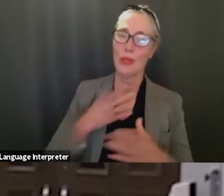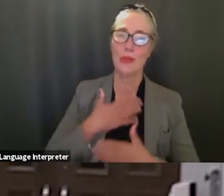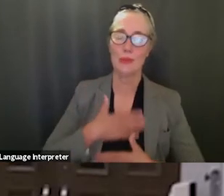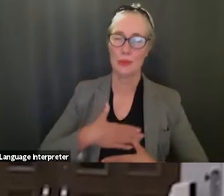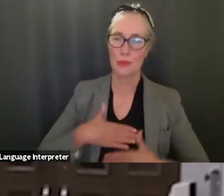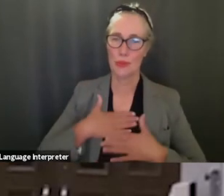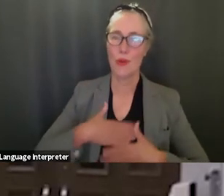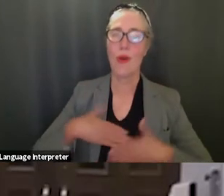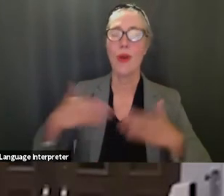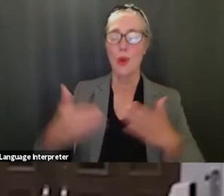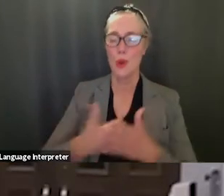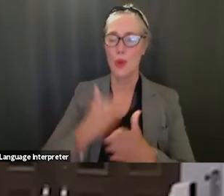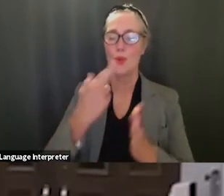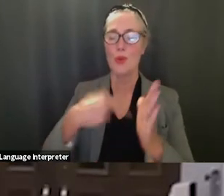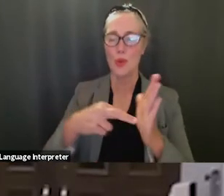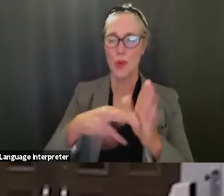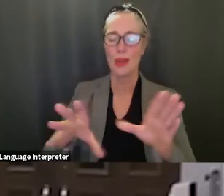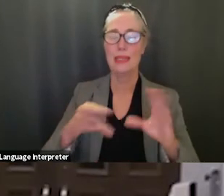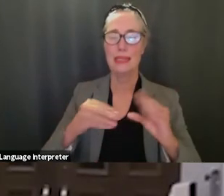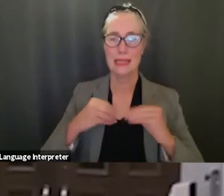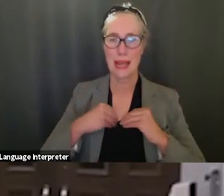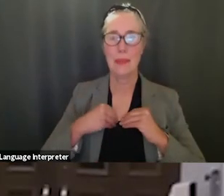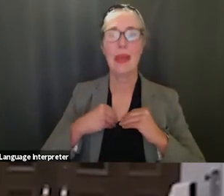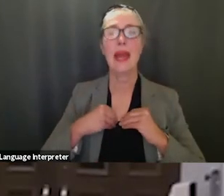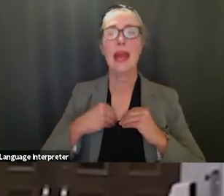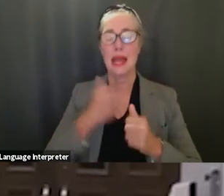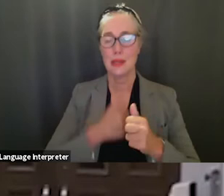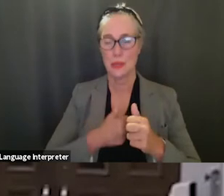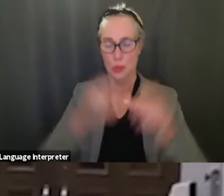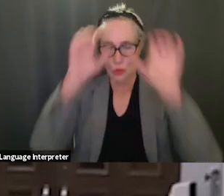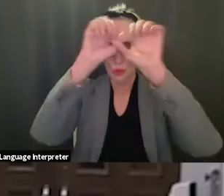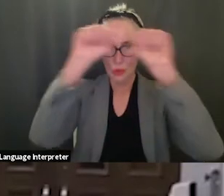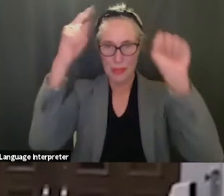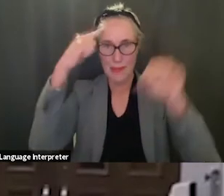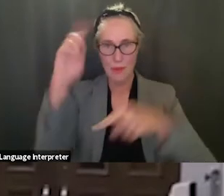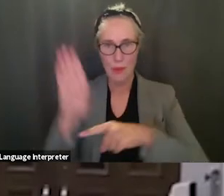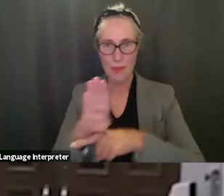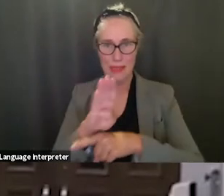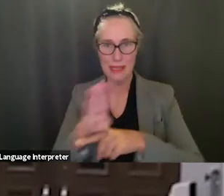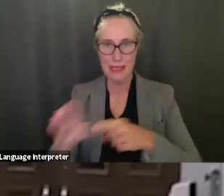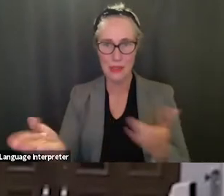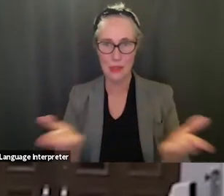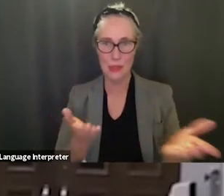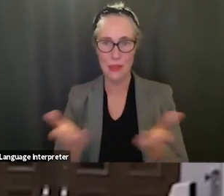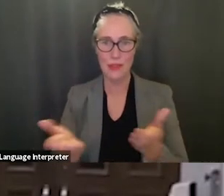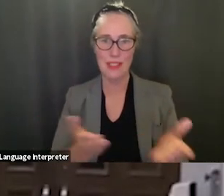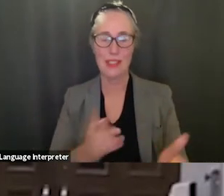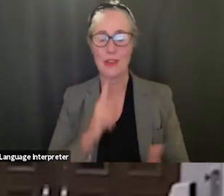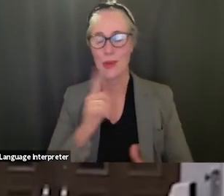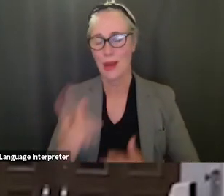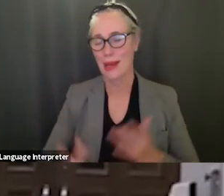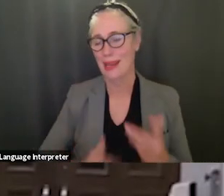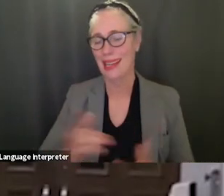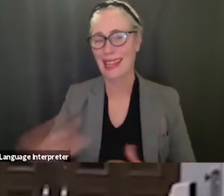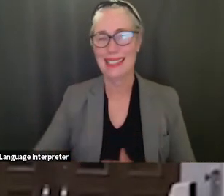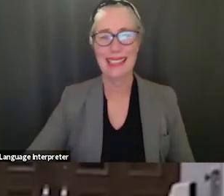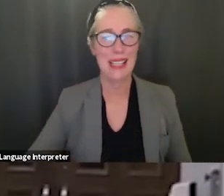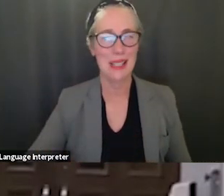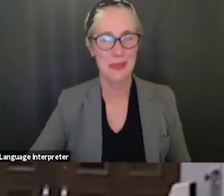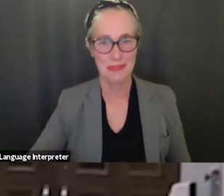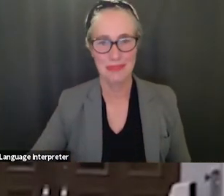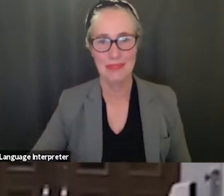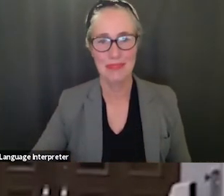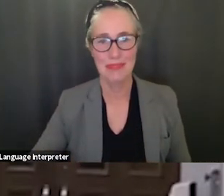this new role as the assistant superintendent of business services um and i'm just really excited about it i i